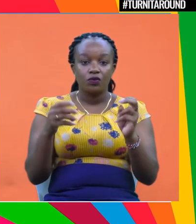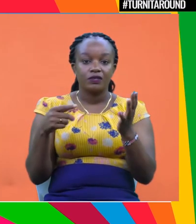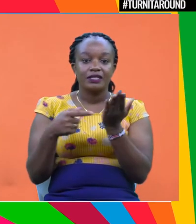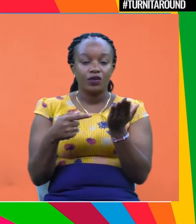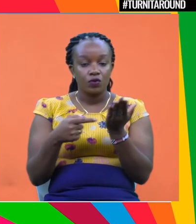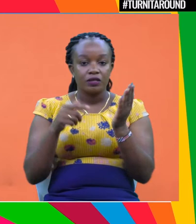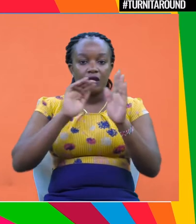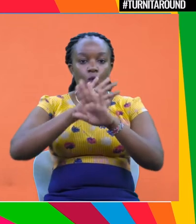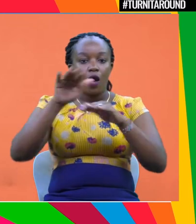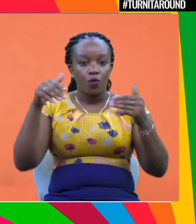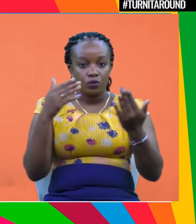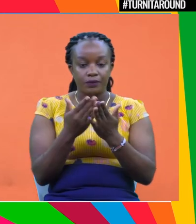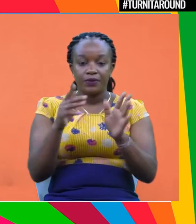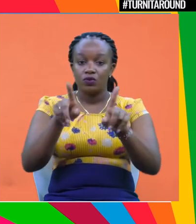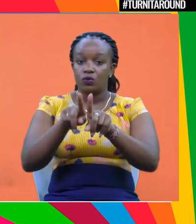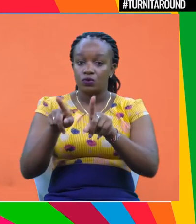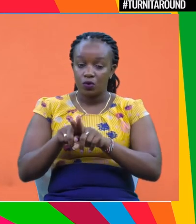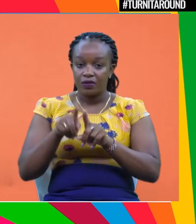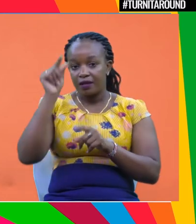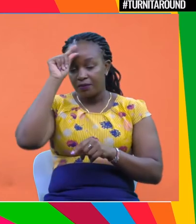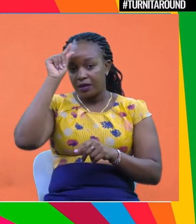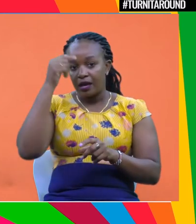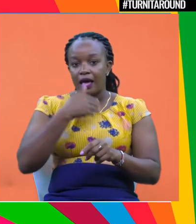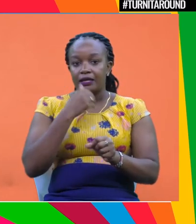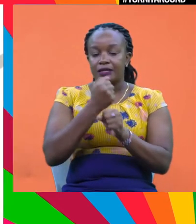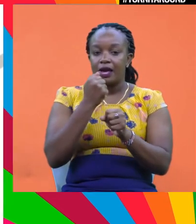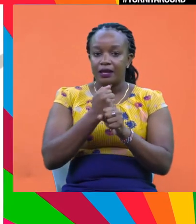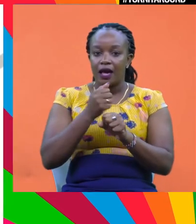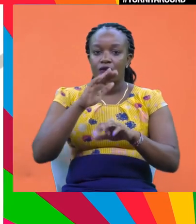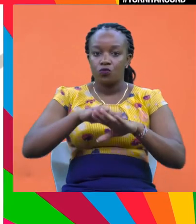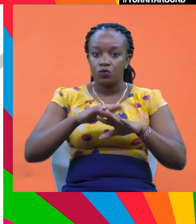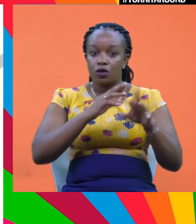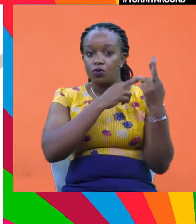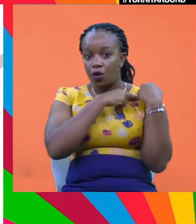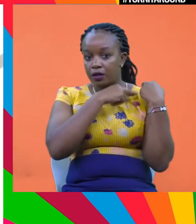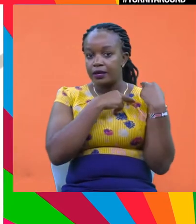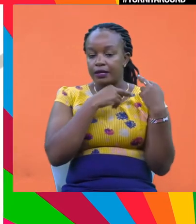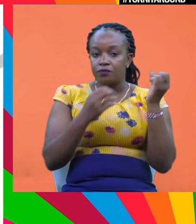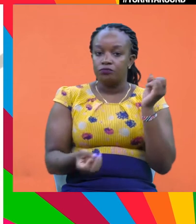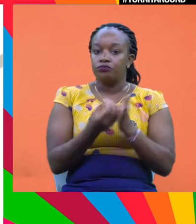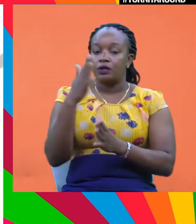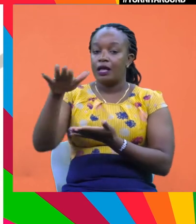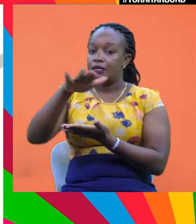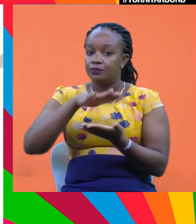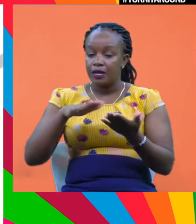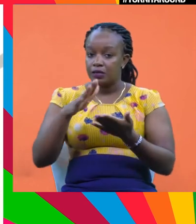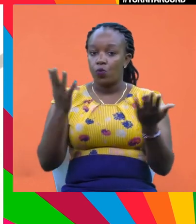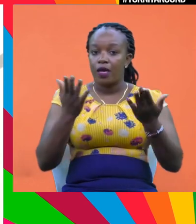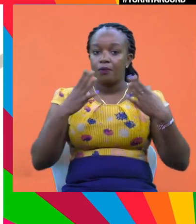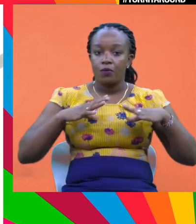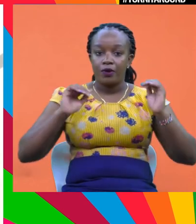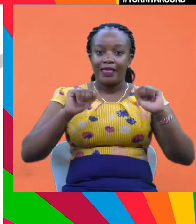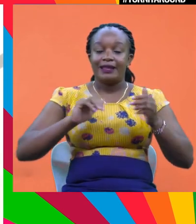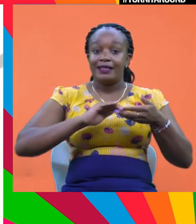ecosystems around the world, government has also played a really important role in terms of creating a space where people can innovate.